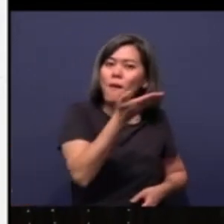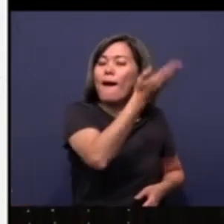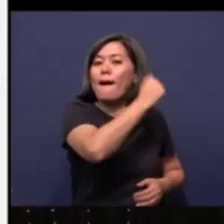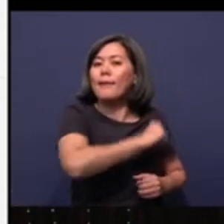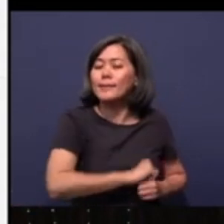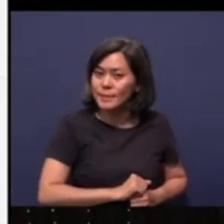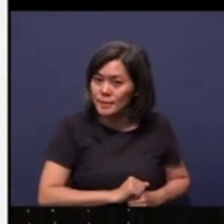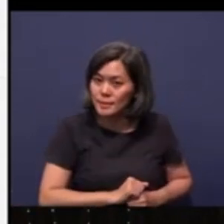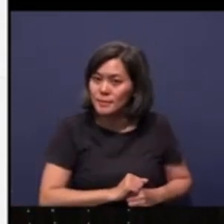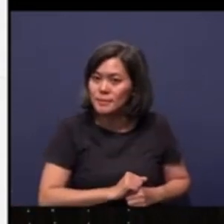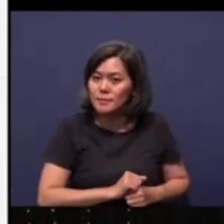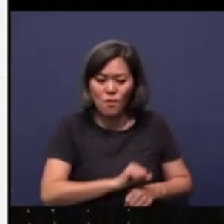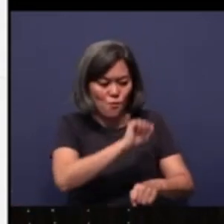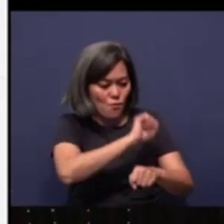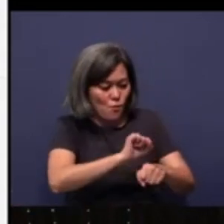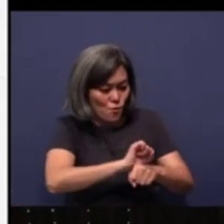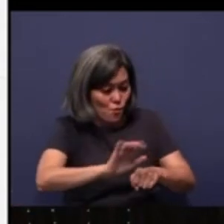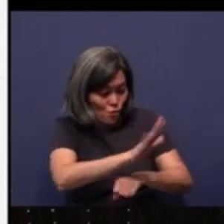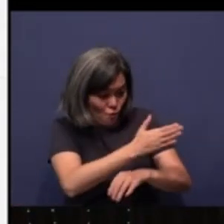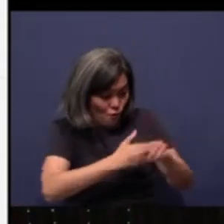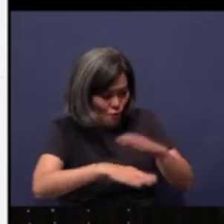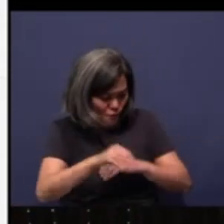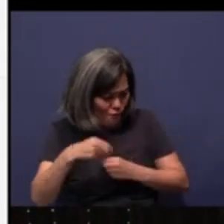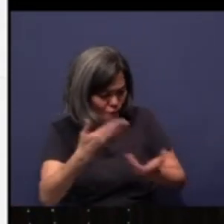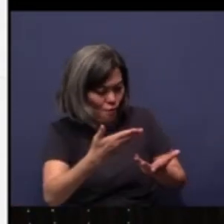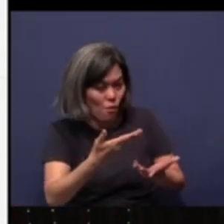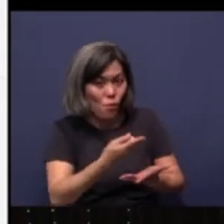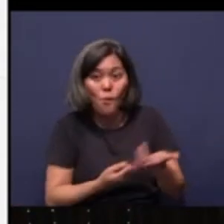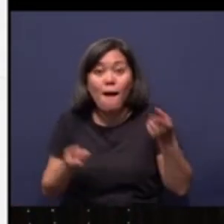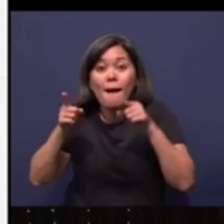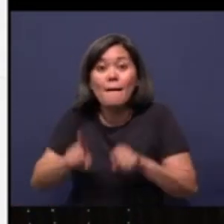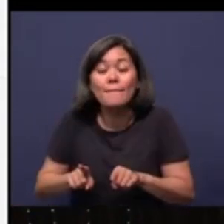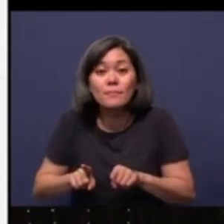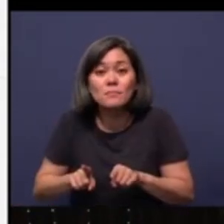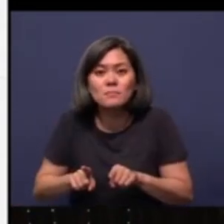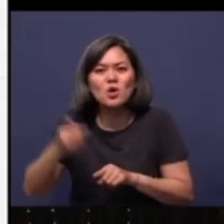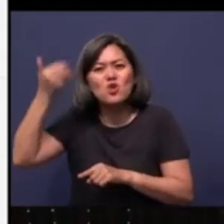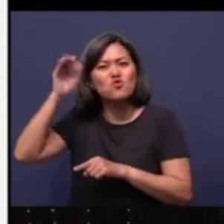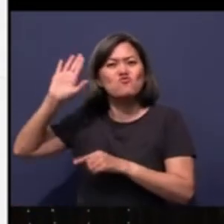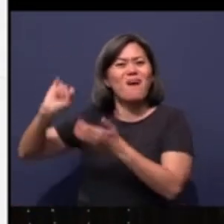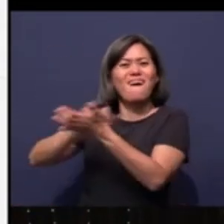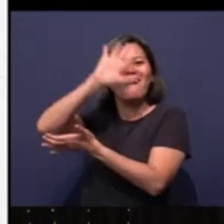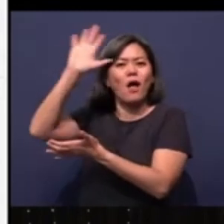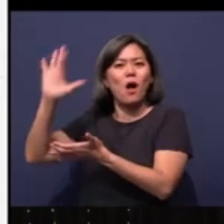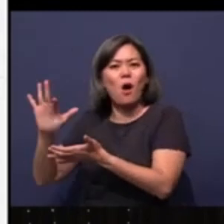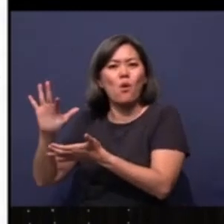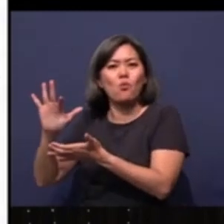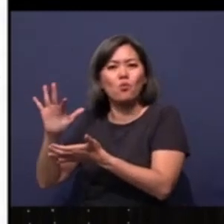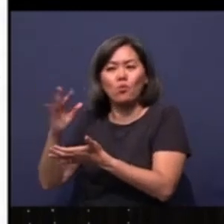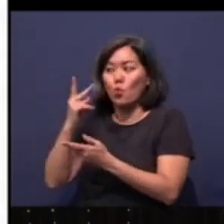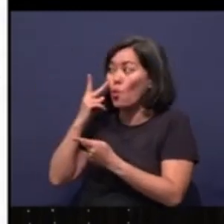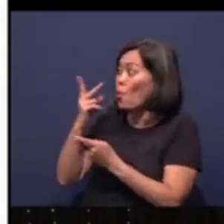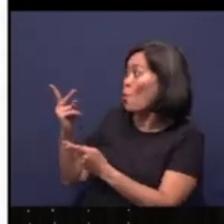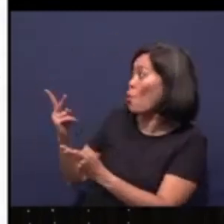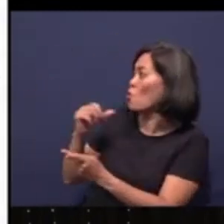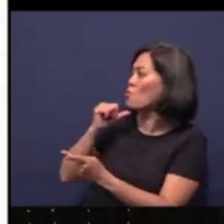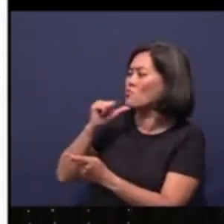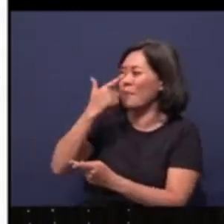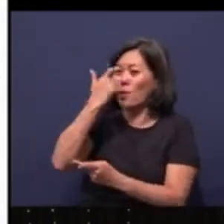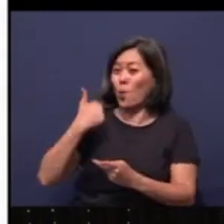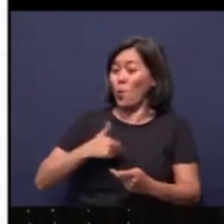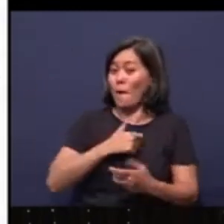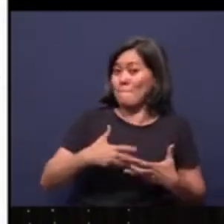the labour of your hands. And then what will happen? God's glory will be seen not because we have much,